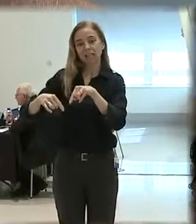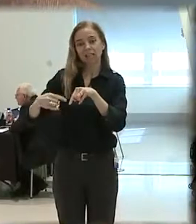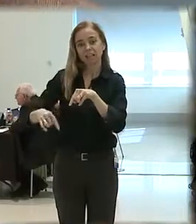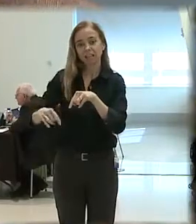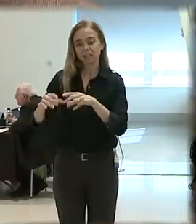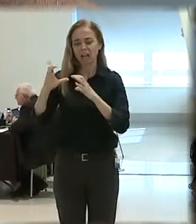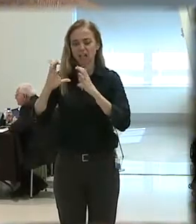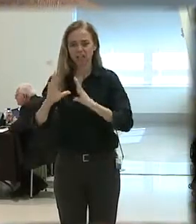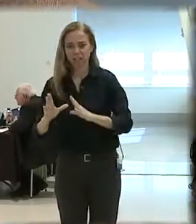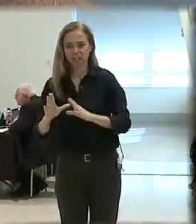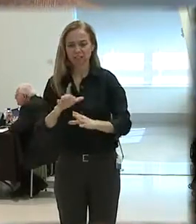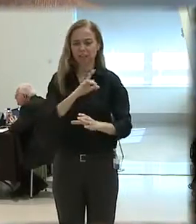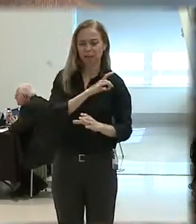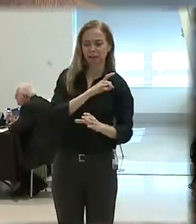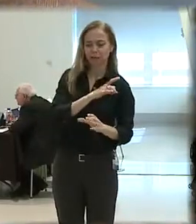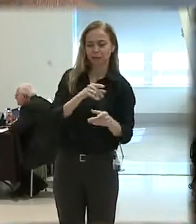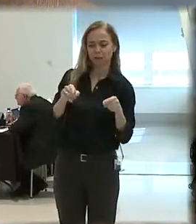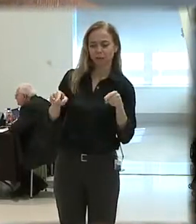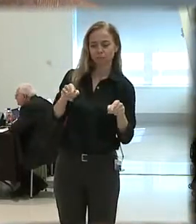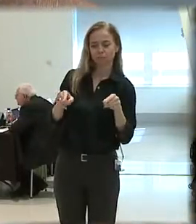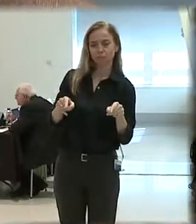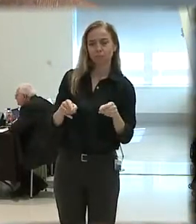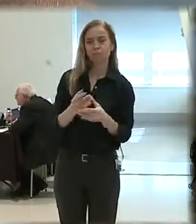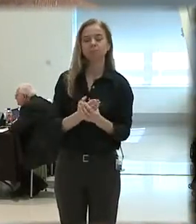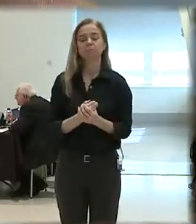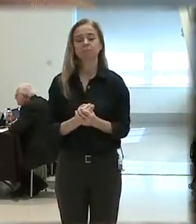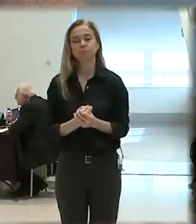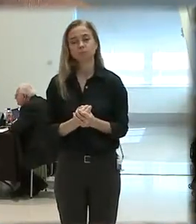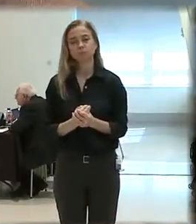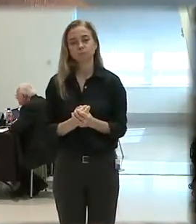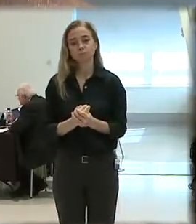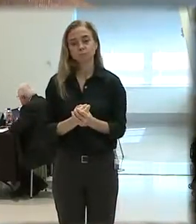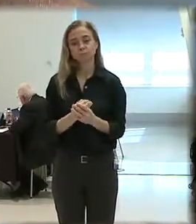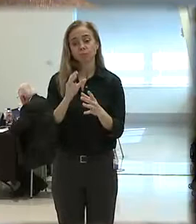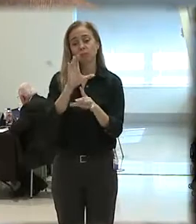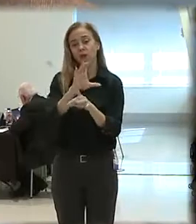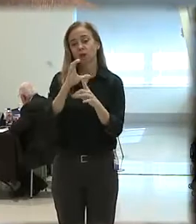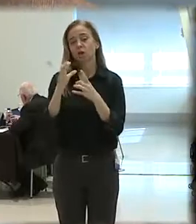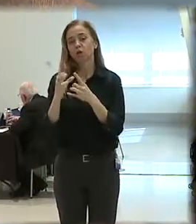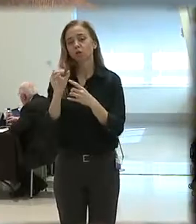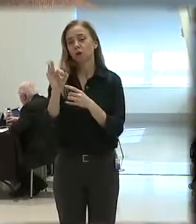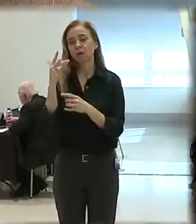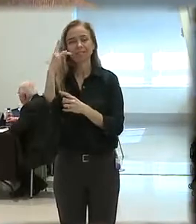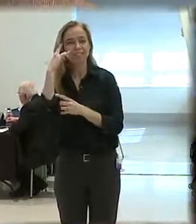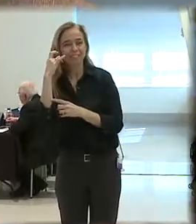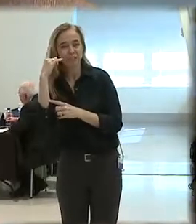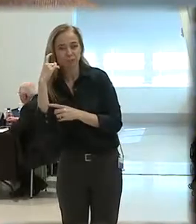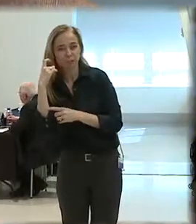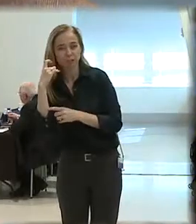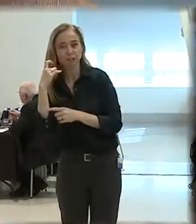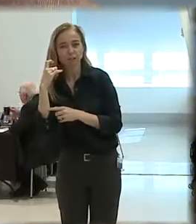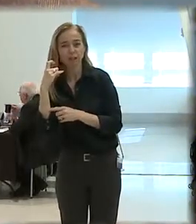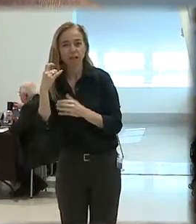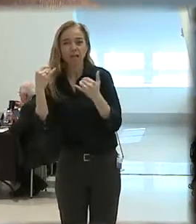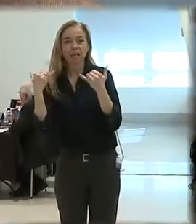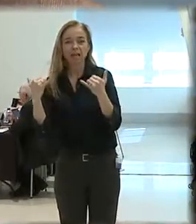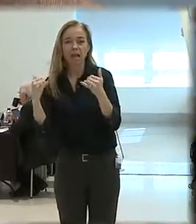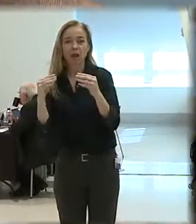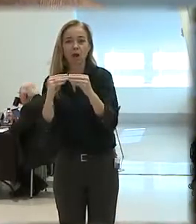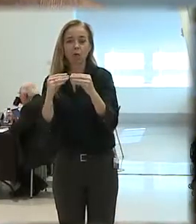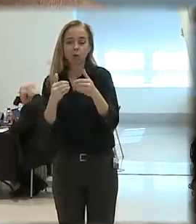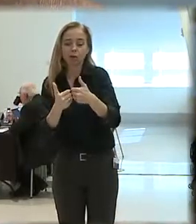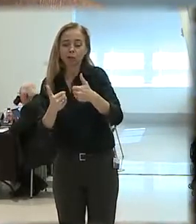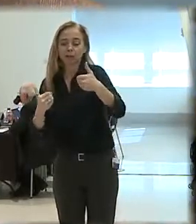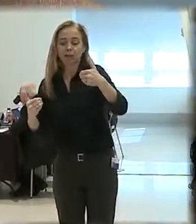citizens and law enforcement to the detriment of both. A culture of suspicions now further isolates law enforcement